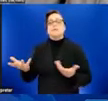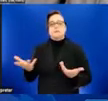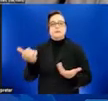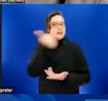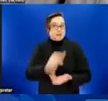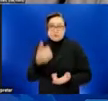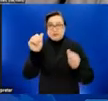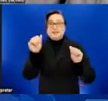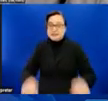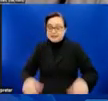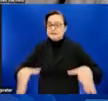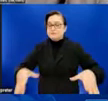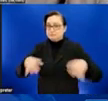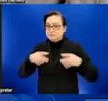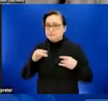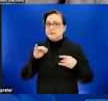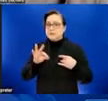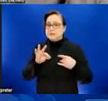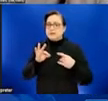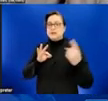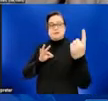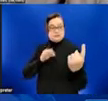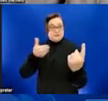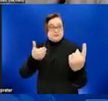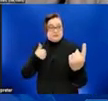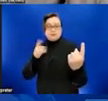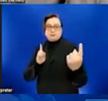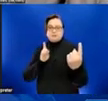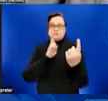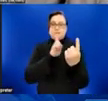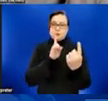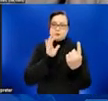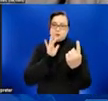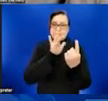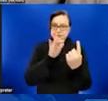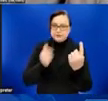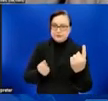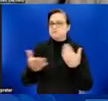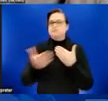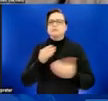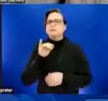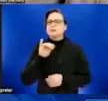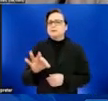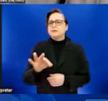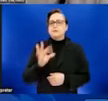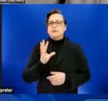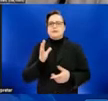if they have close contact with someone who has monkeypox, regardless of gender identity or sexual orientation.